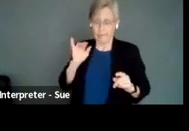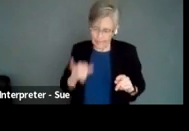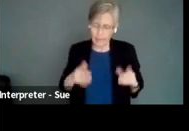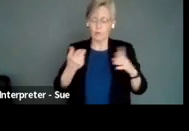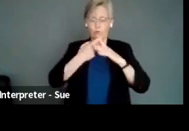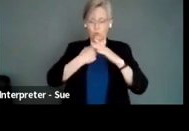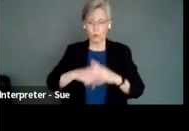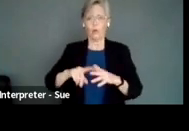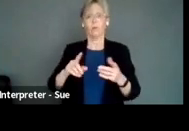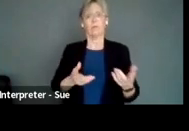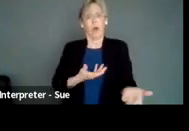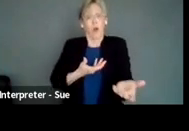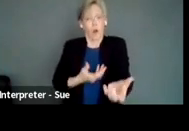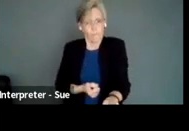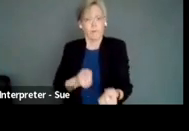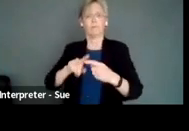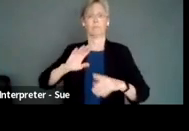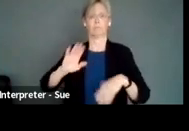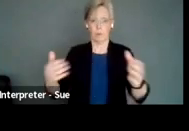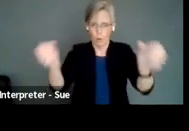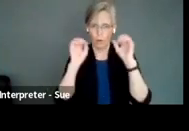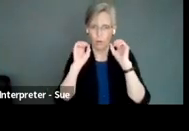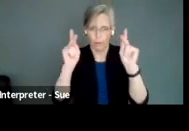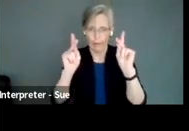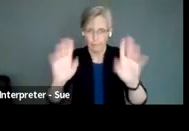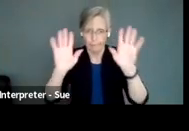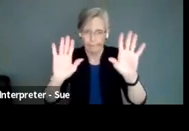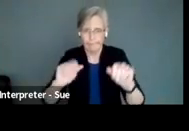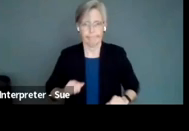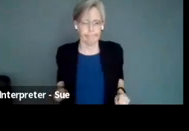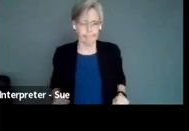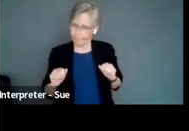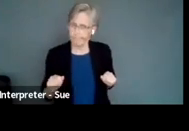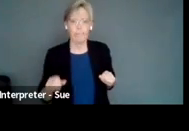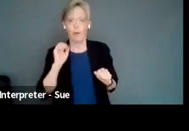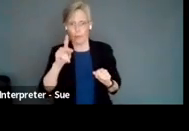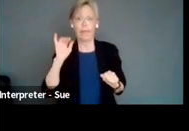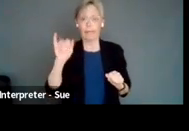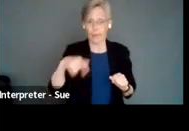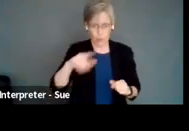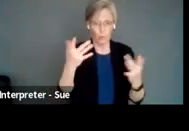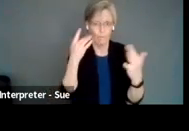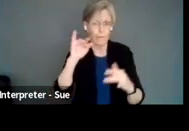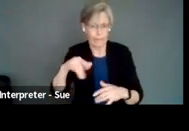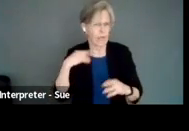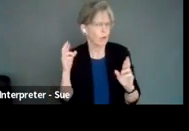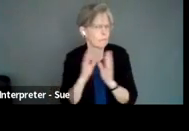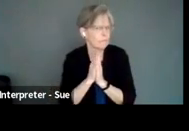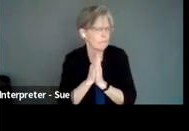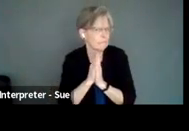having the confidence to deal with it. Okay, having said all of that, here's the stuff you've all been waiting for, I hope.